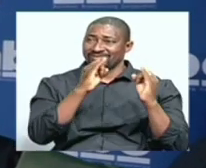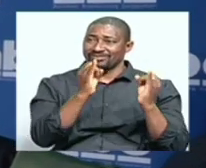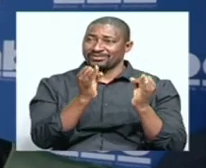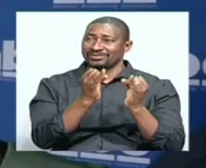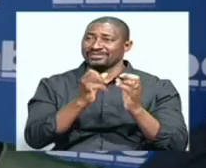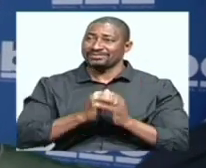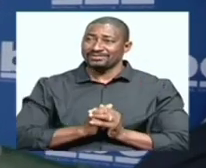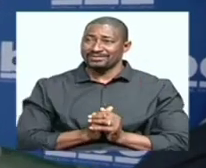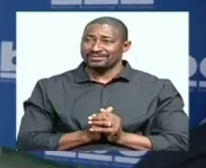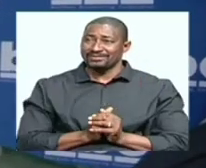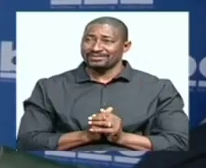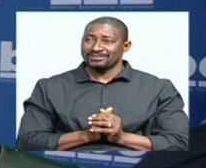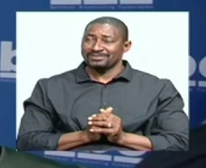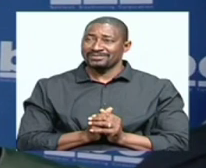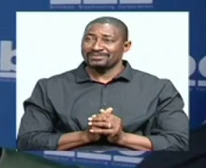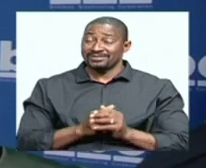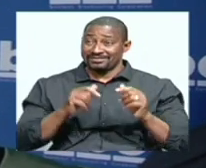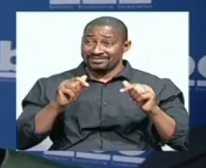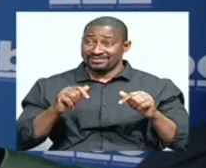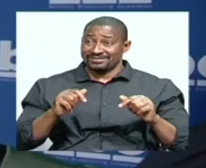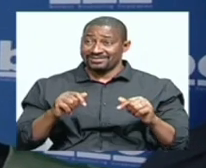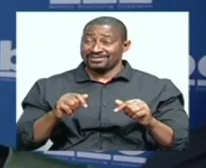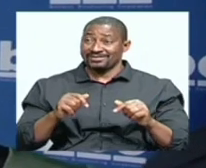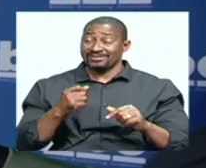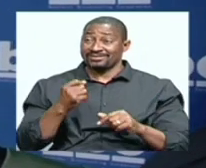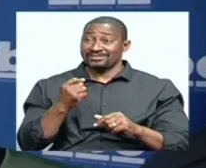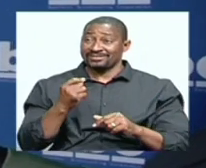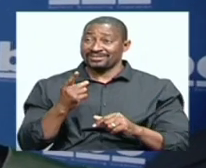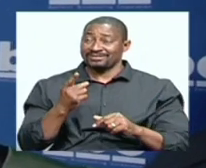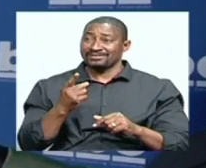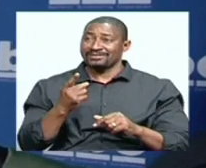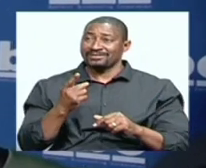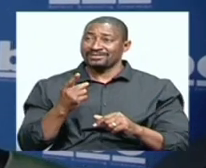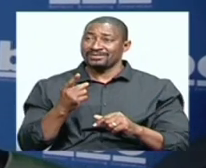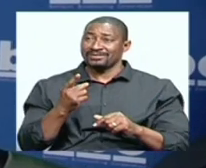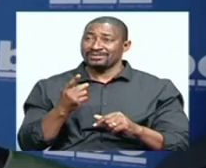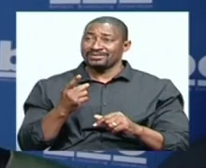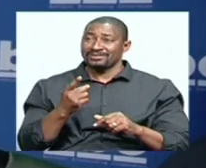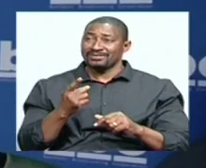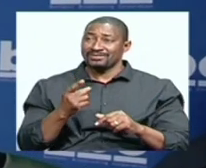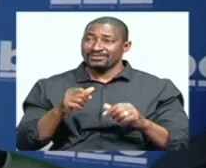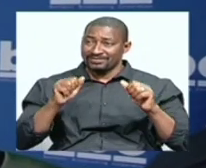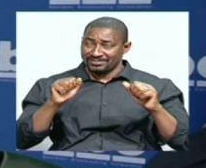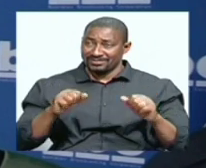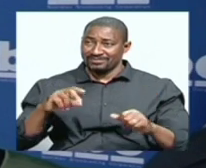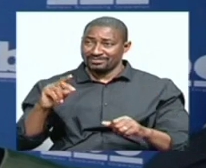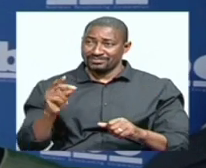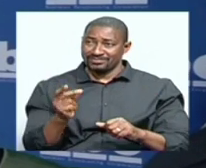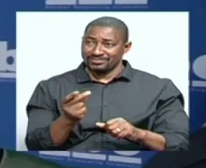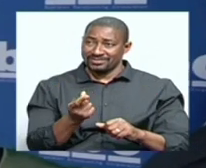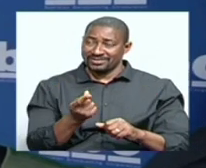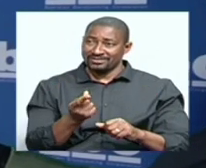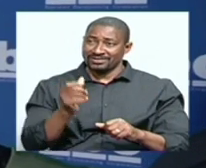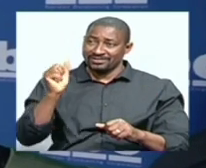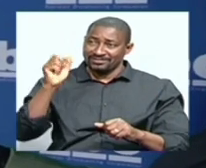work that we've put in. As we speak now, people can now, at this stage, via the web browser, actually connect to NBC,